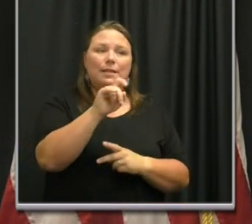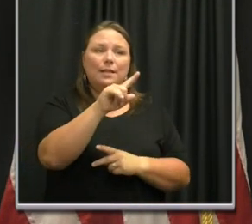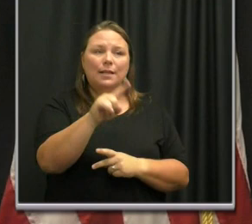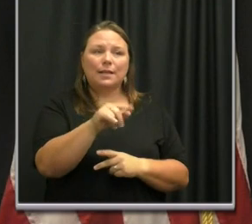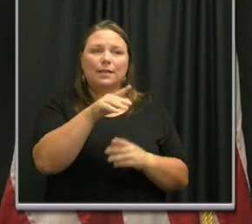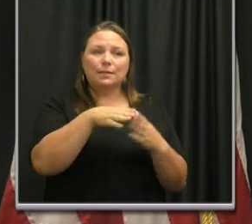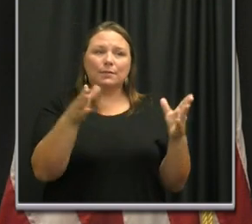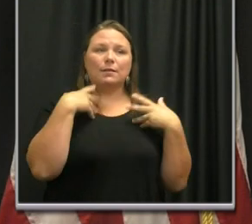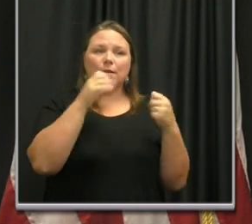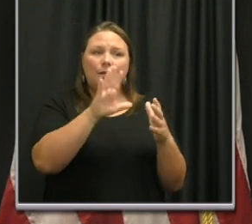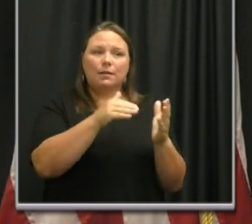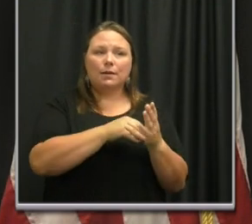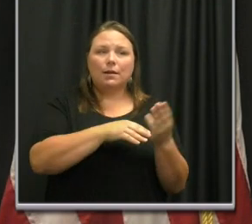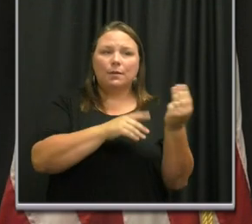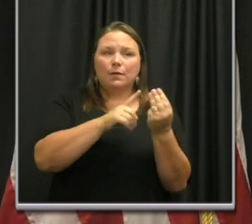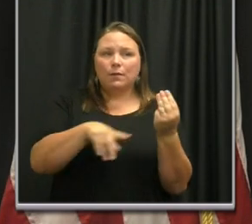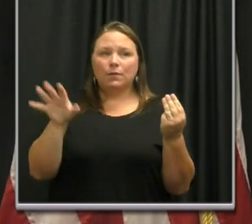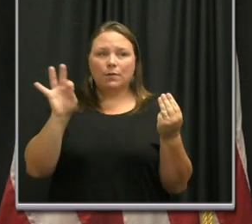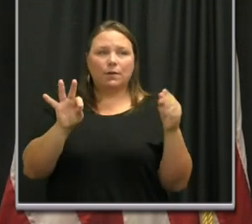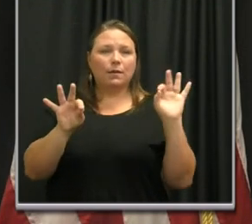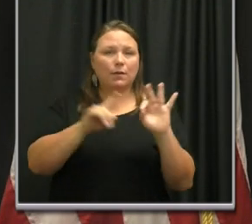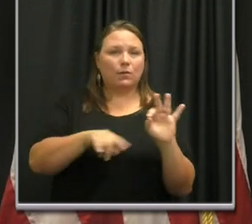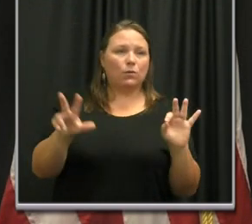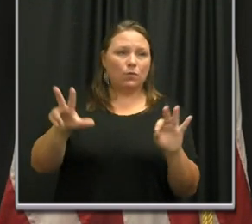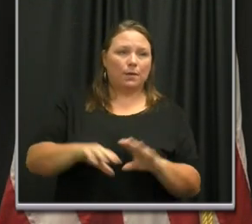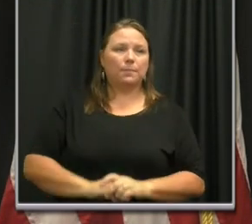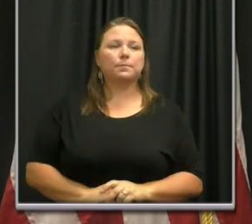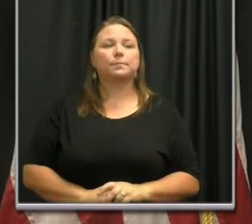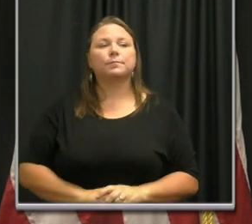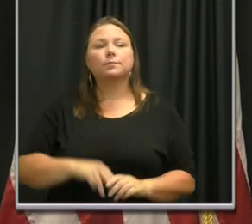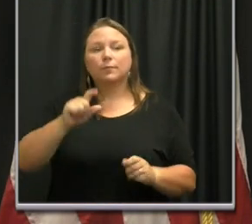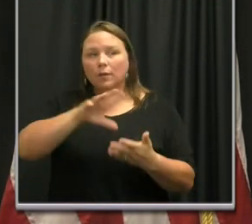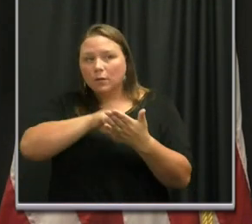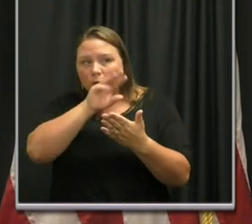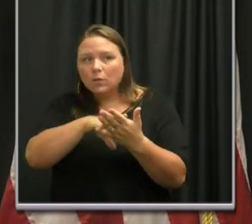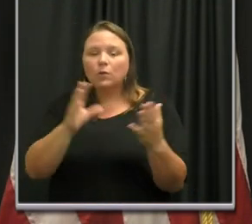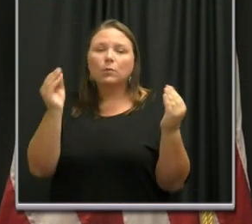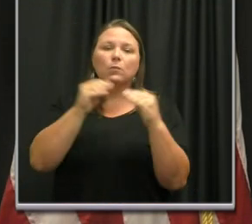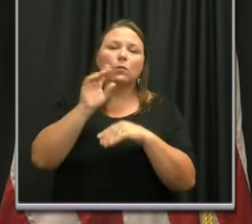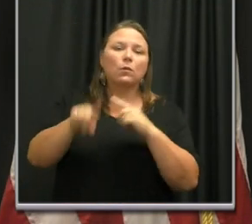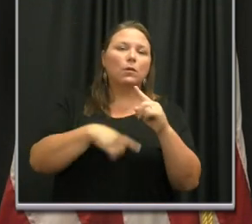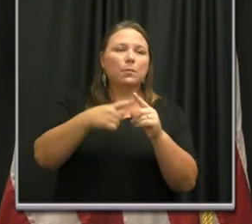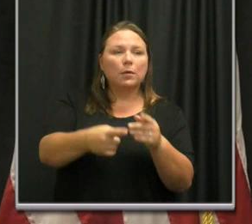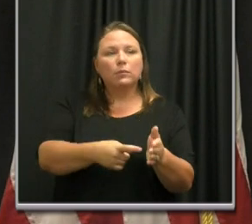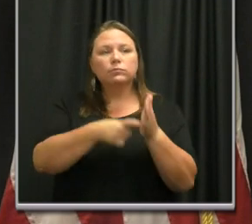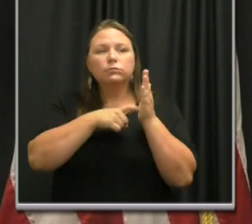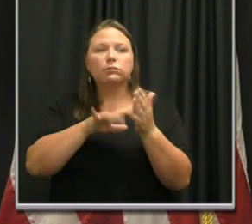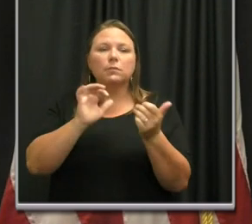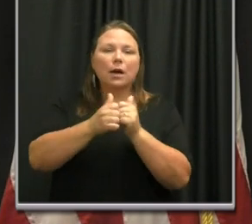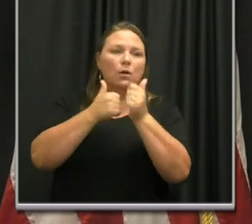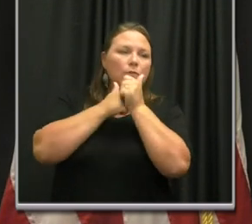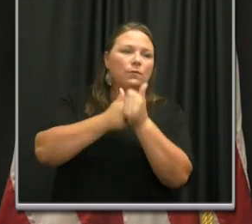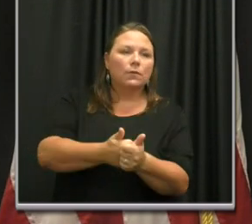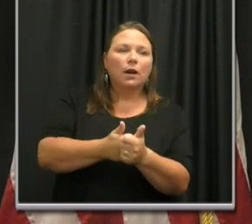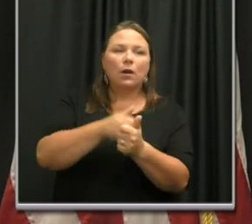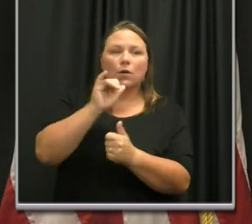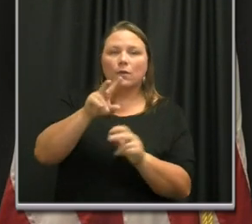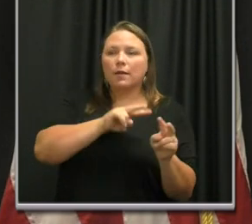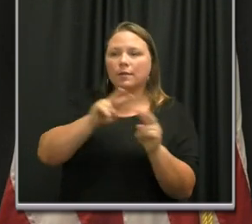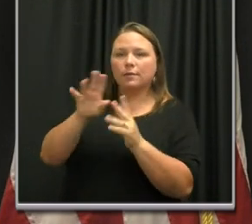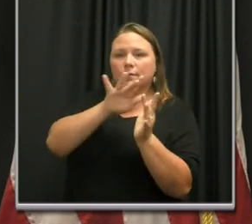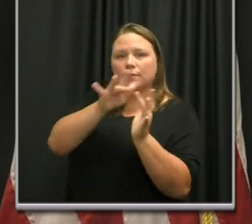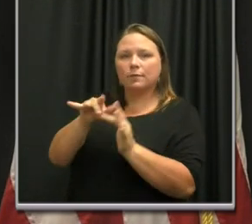Monday through Friday from 9 a.m. until 3 p.m. You can learn more about our mask coordinates and how to comply with the order at